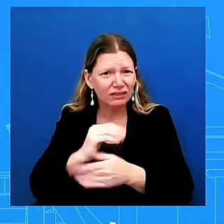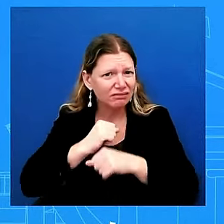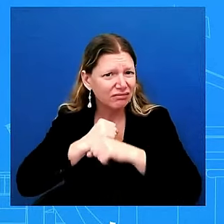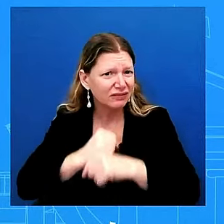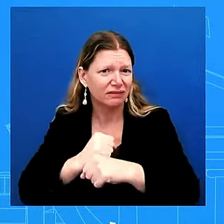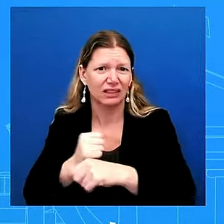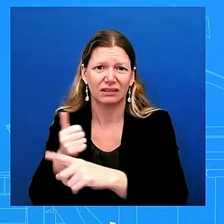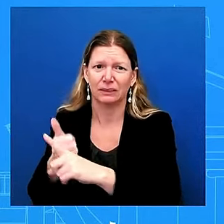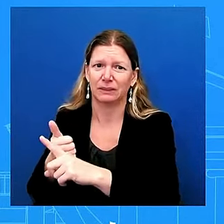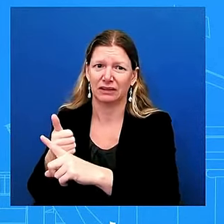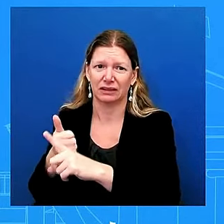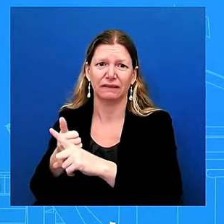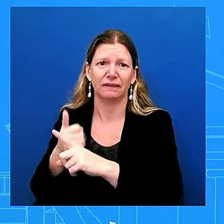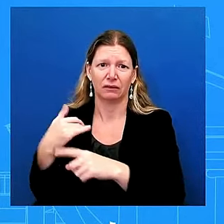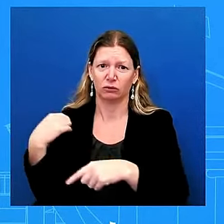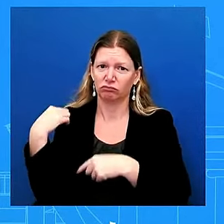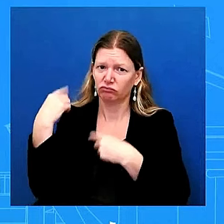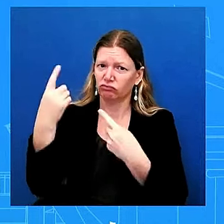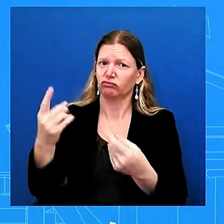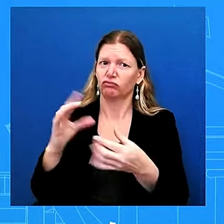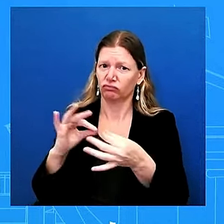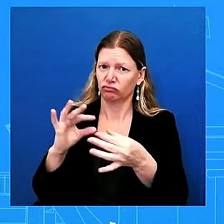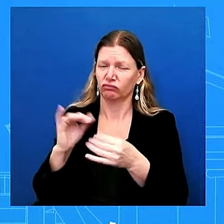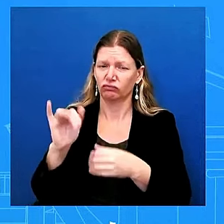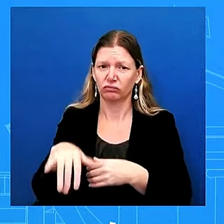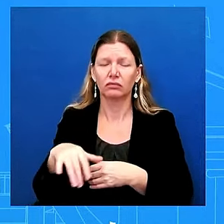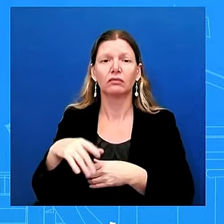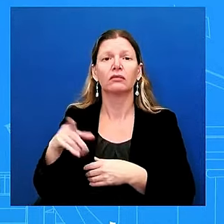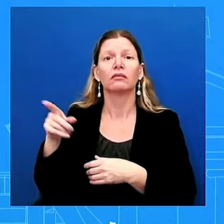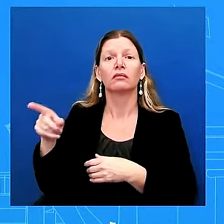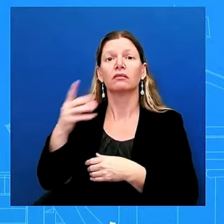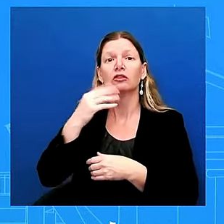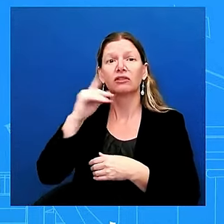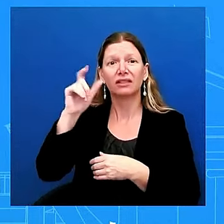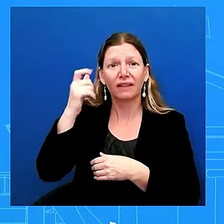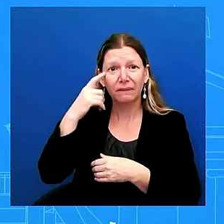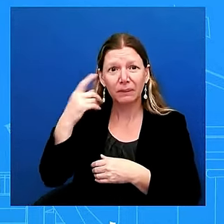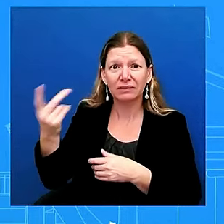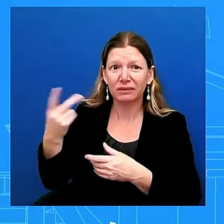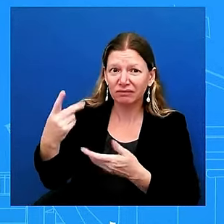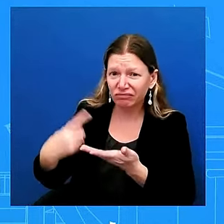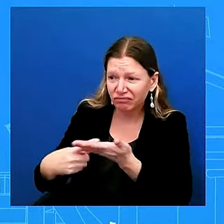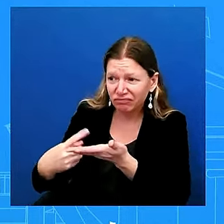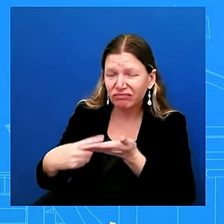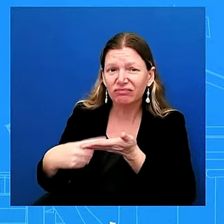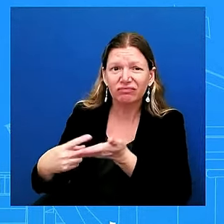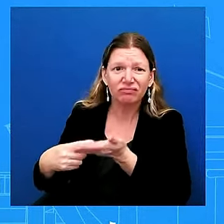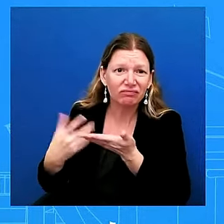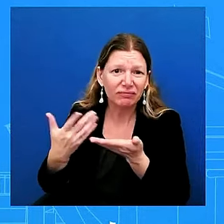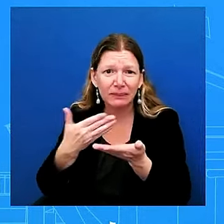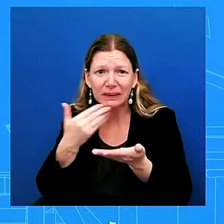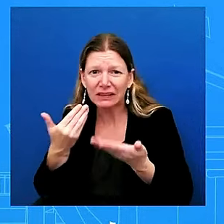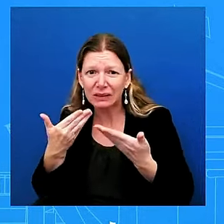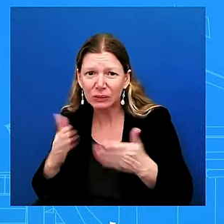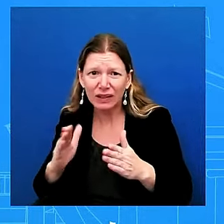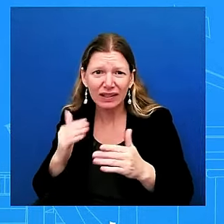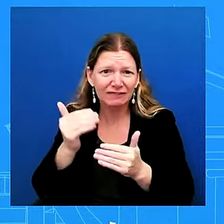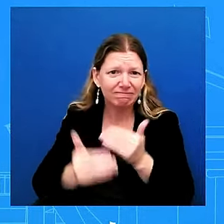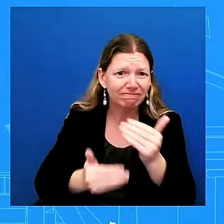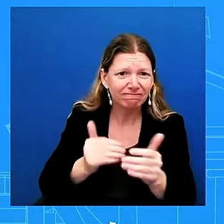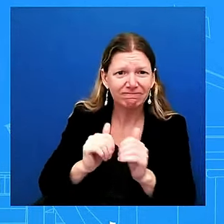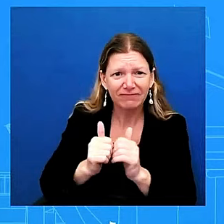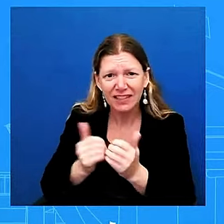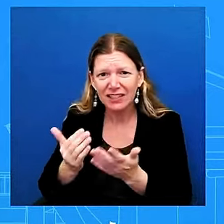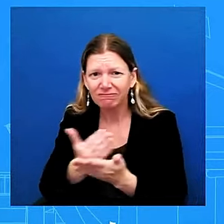the best way forward the best way to move forward uh but uh i'm not going to get into diplomatic conversation but i have been very clear we believe that